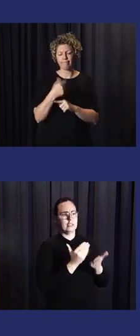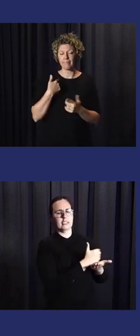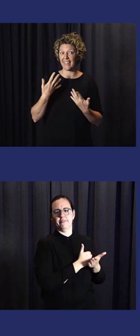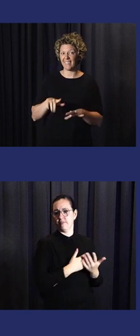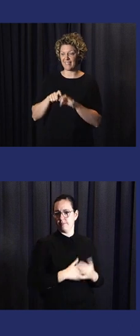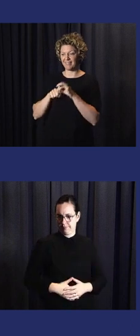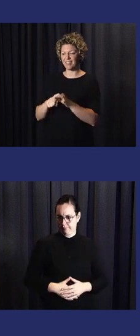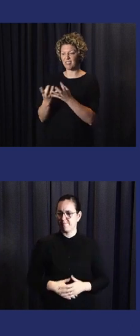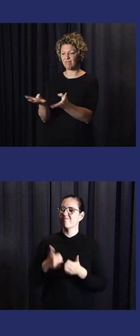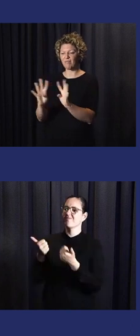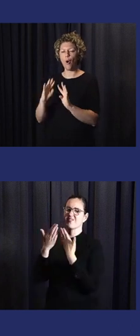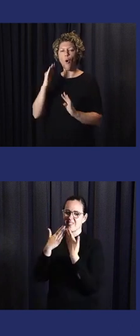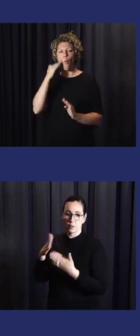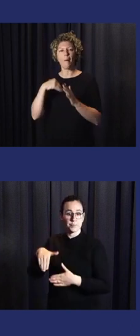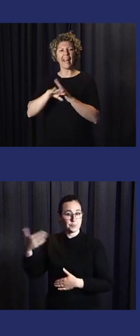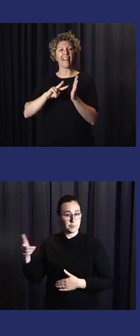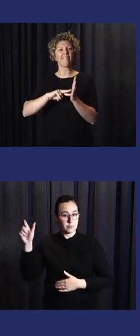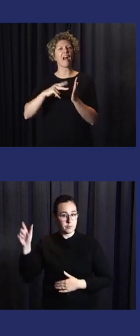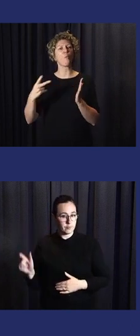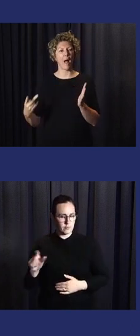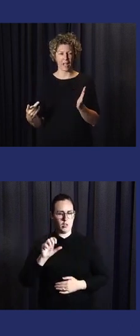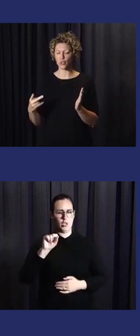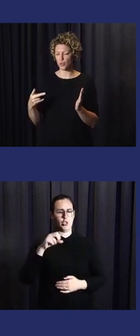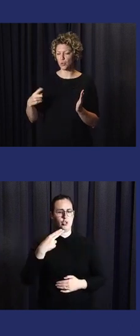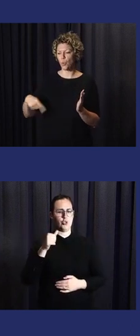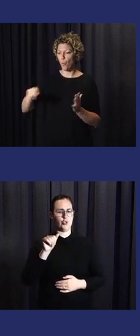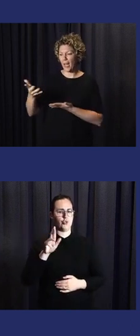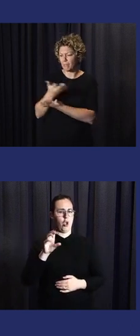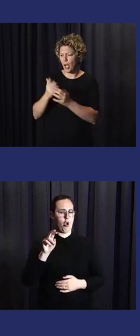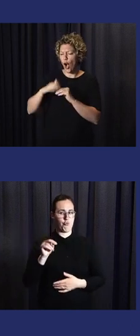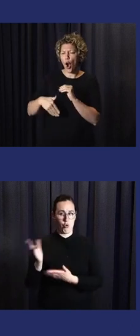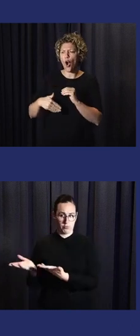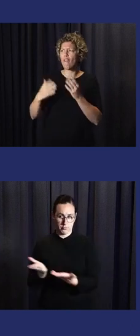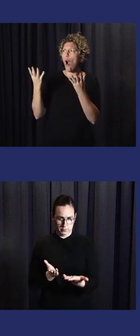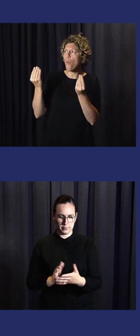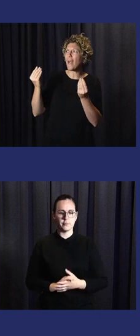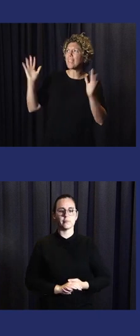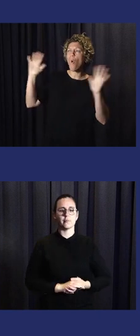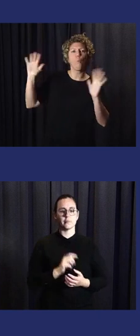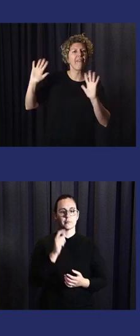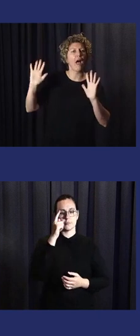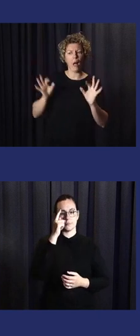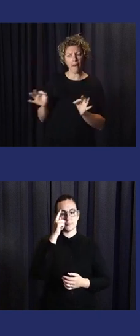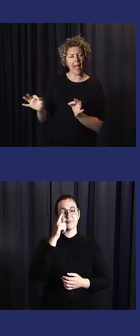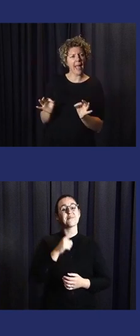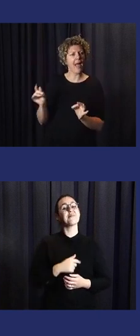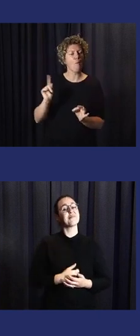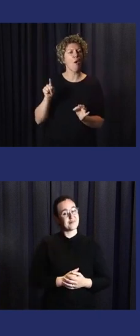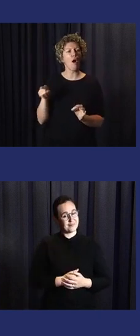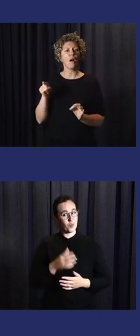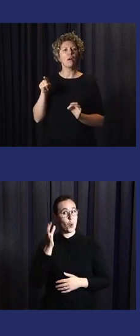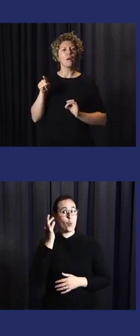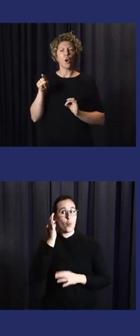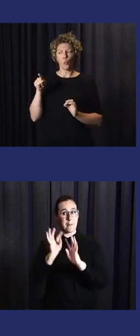Sharon, you're on the front line. Yes. are your thoughts? I asked this question to a group of women in Vanuatu when they were